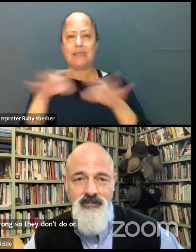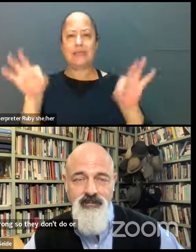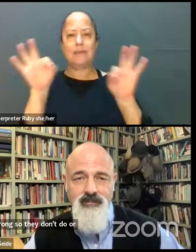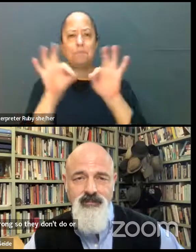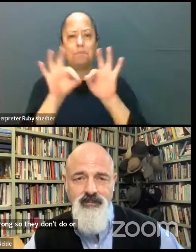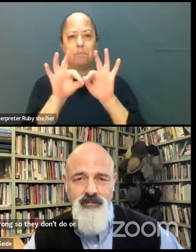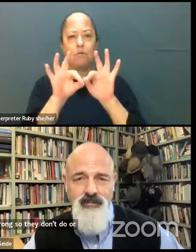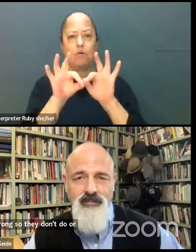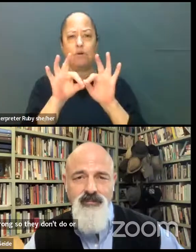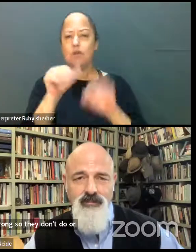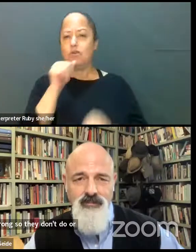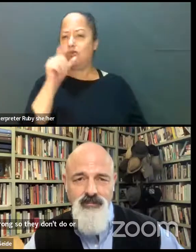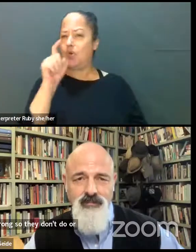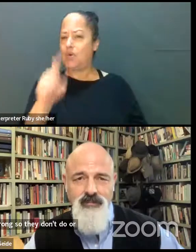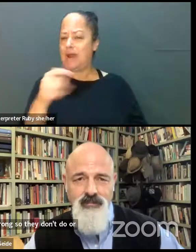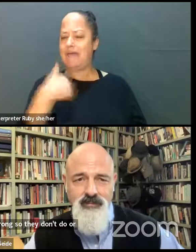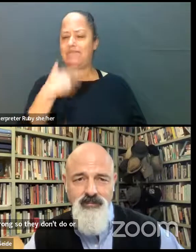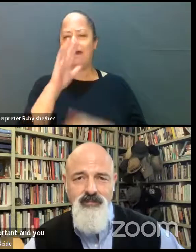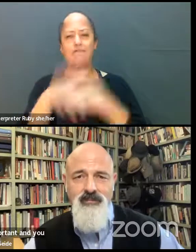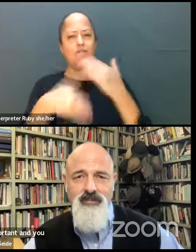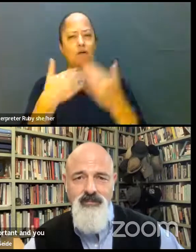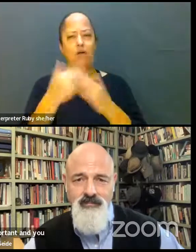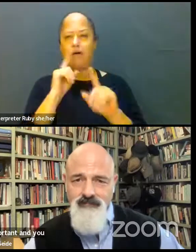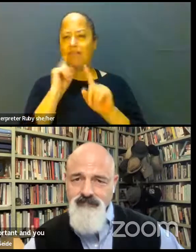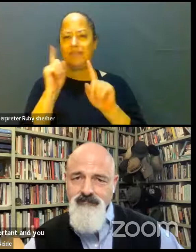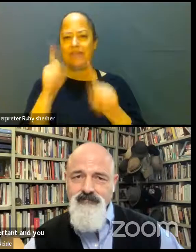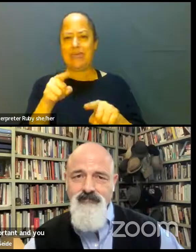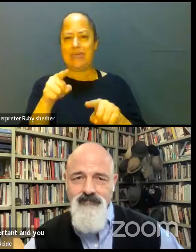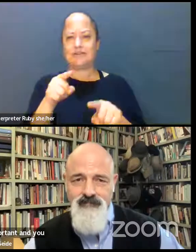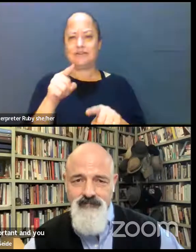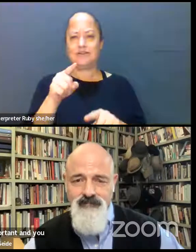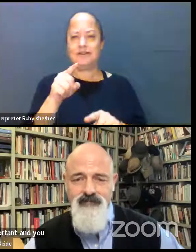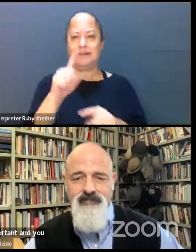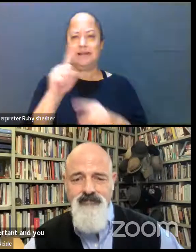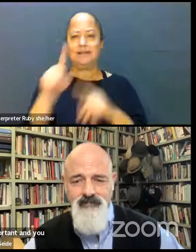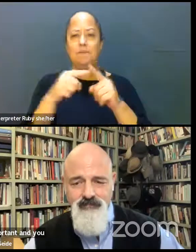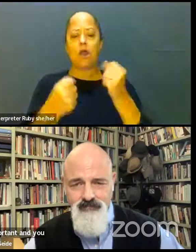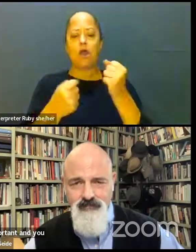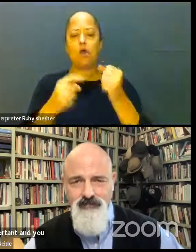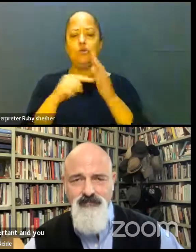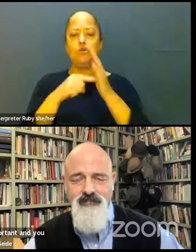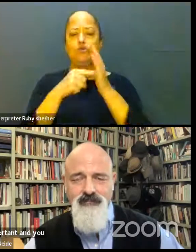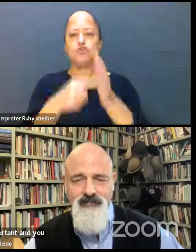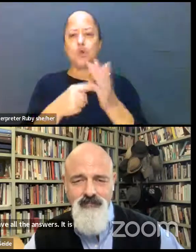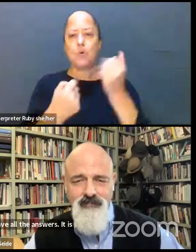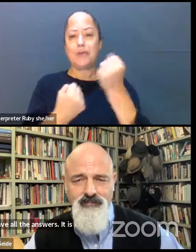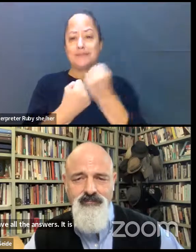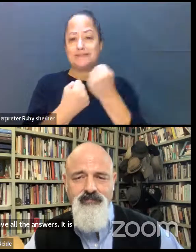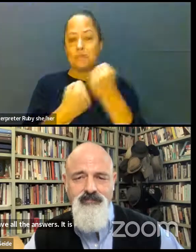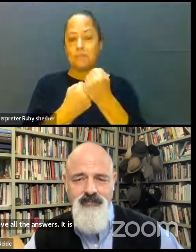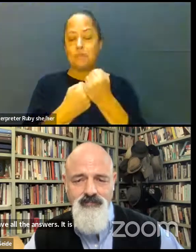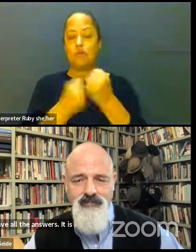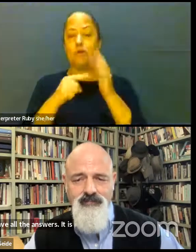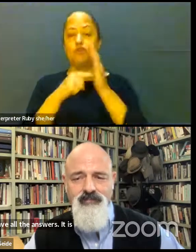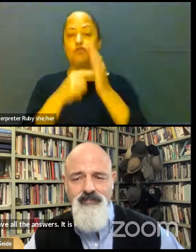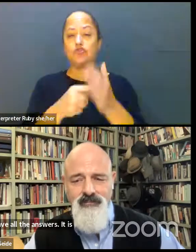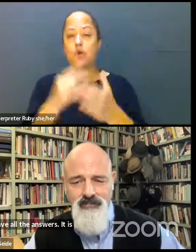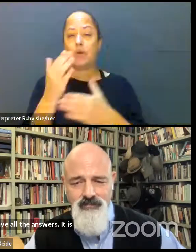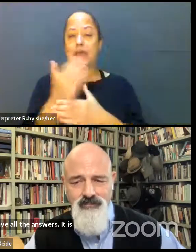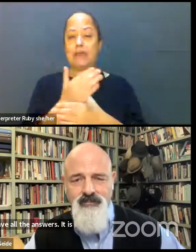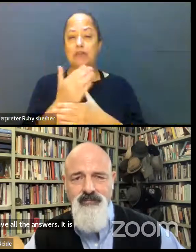both have said, you don't have to have all the answers. It's about showing support. It's about showing and sharing vulnerability